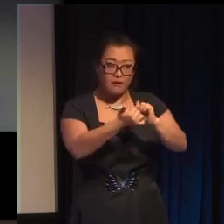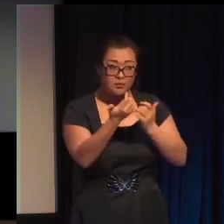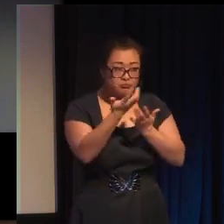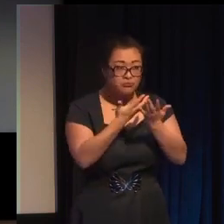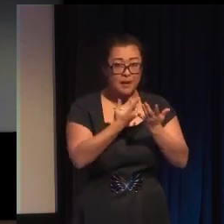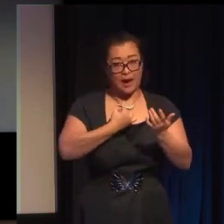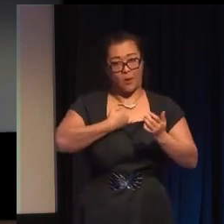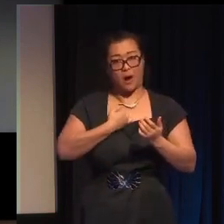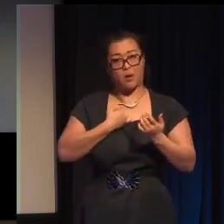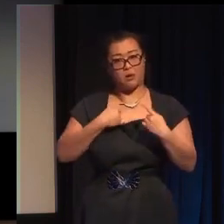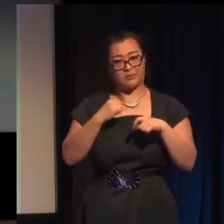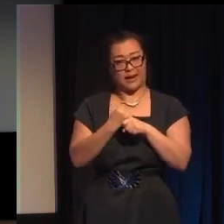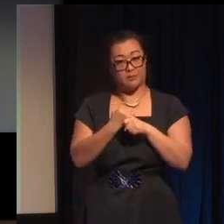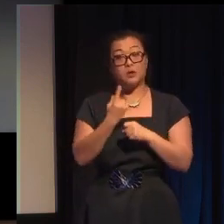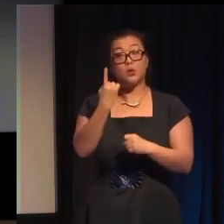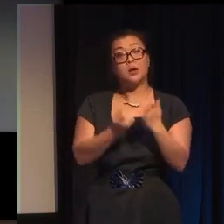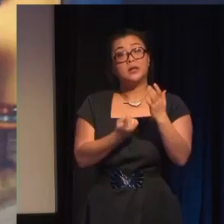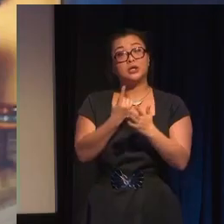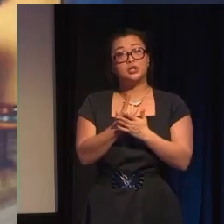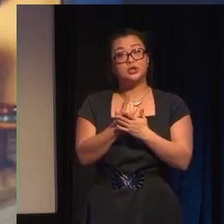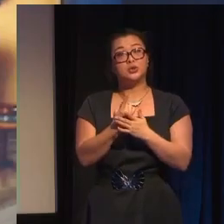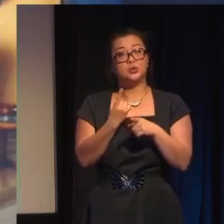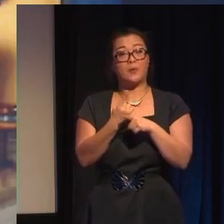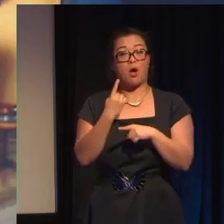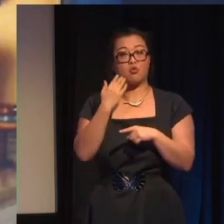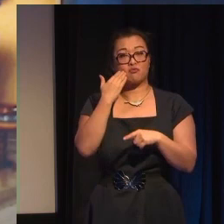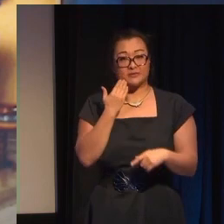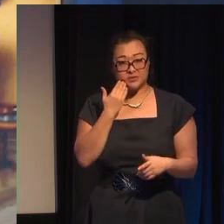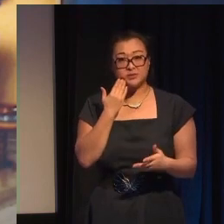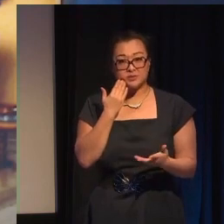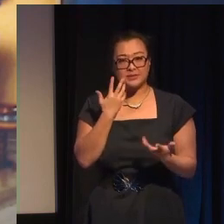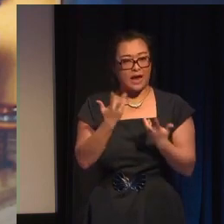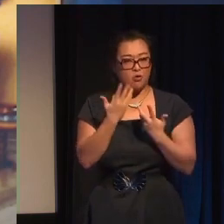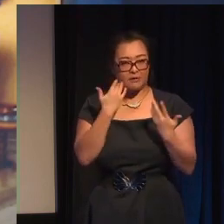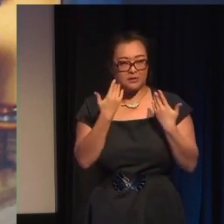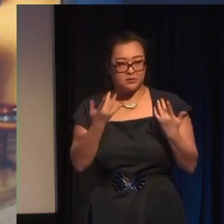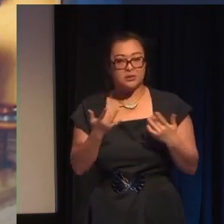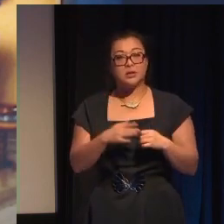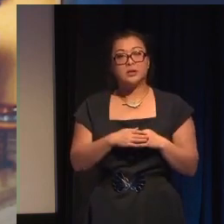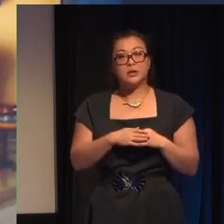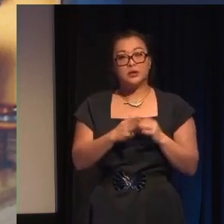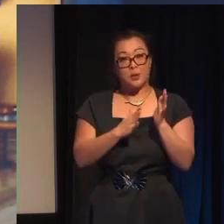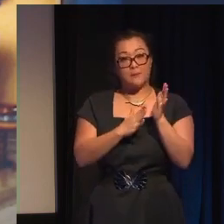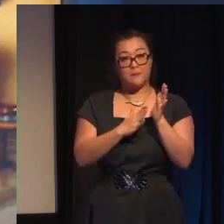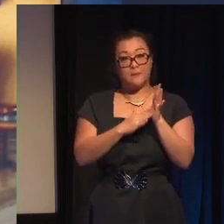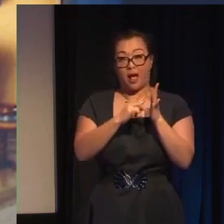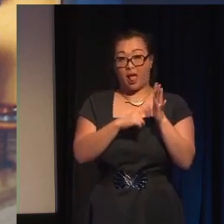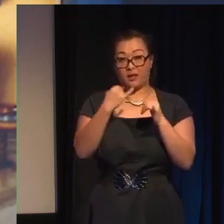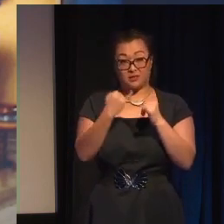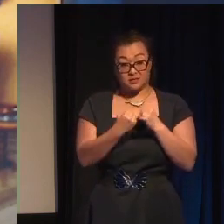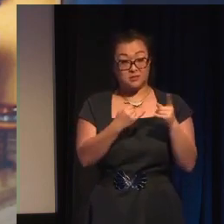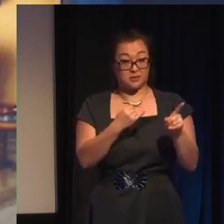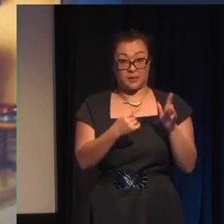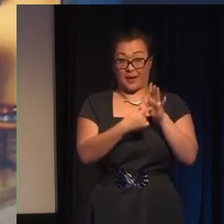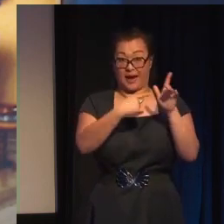race and racism which plays a large role in the story so Miles a white man is in a mixed marriage with his wife Addie a